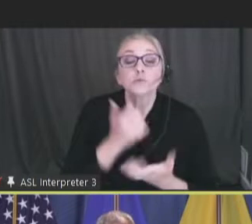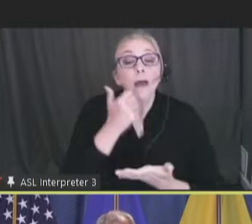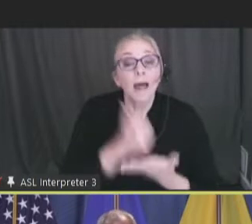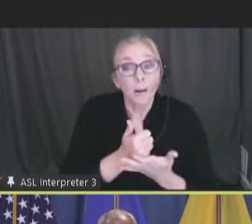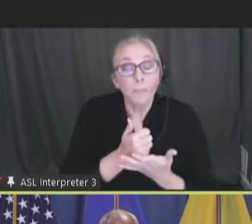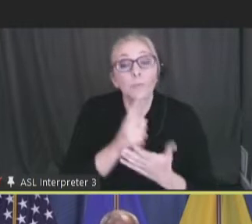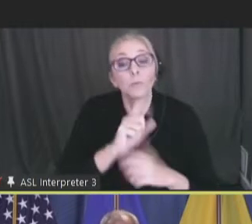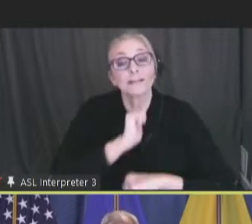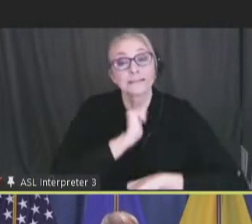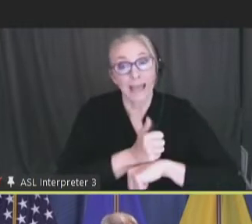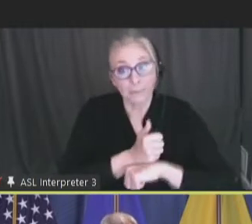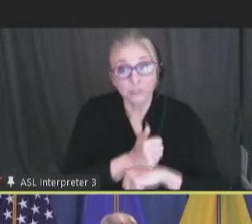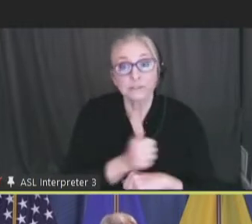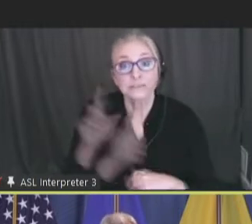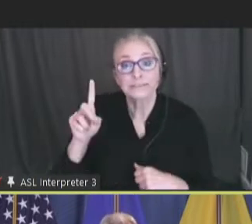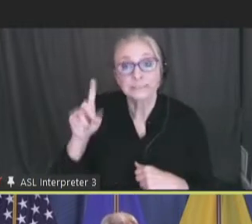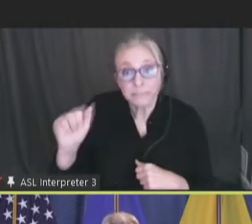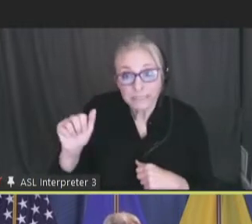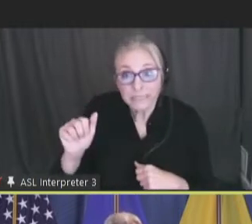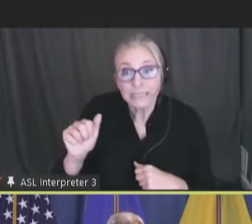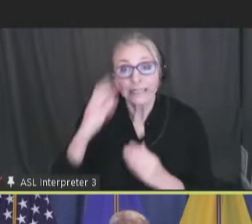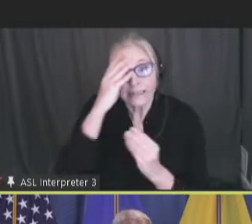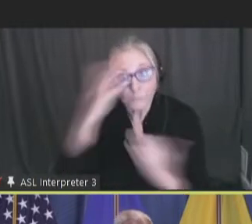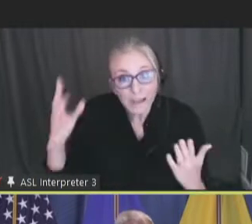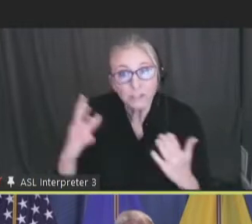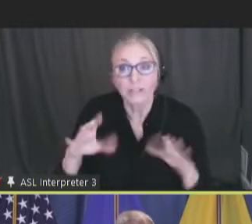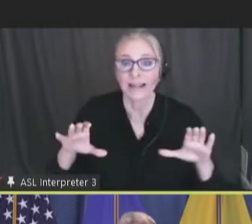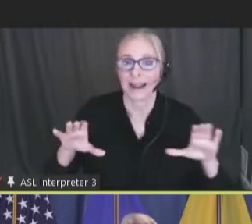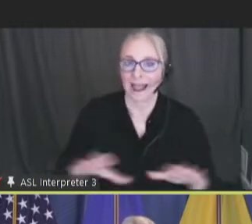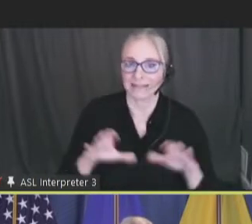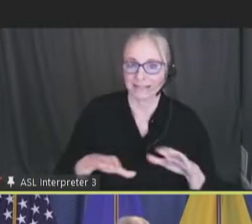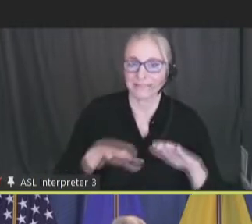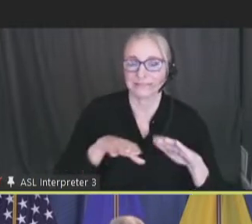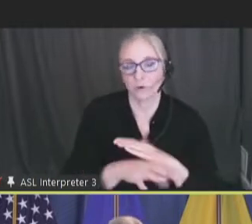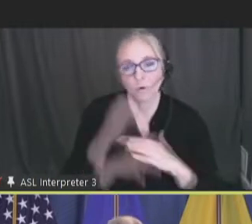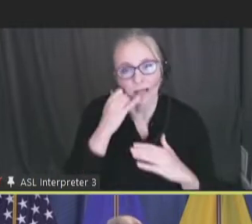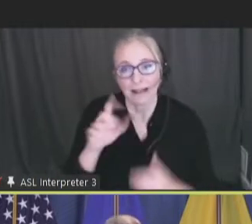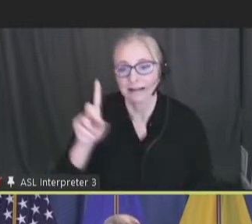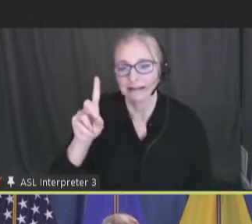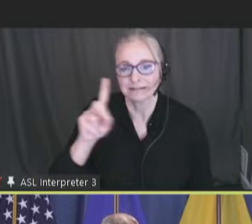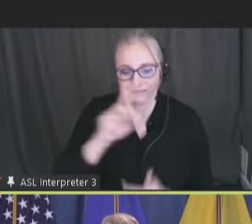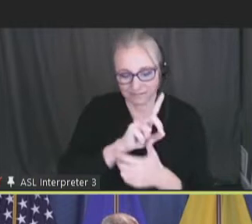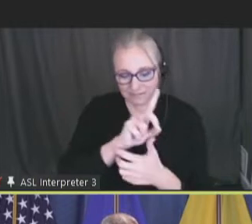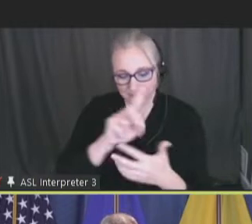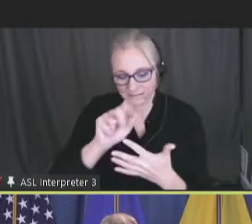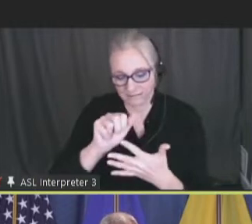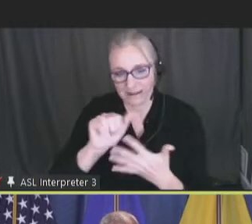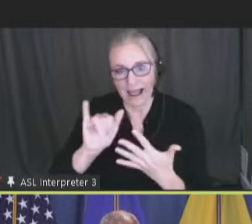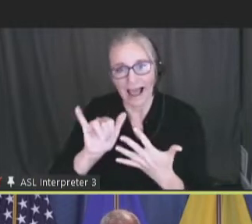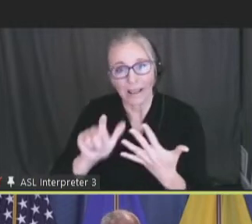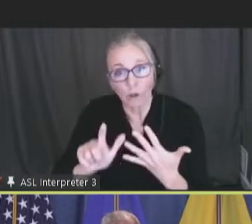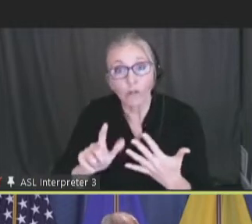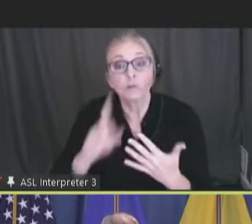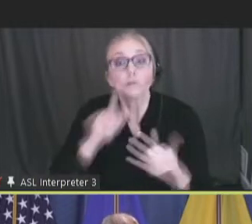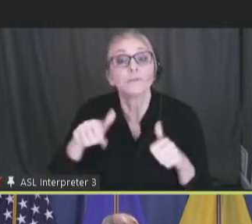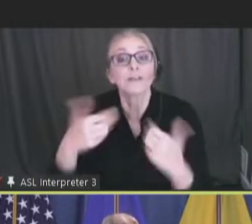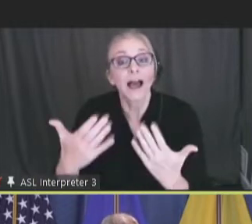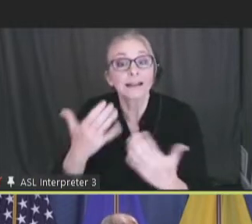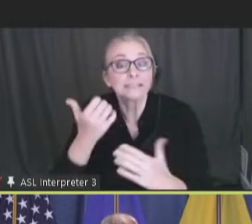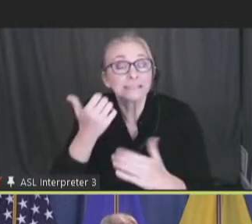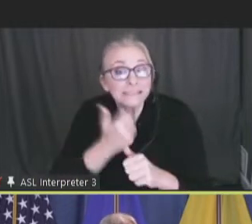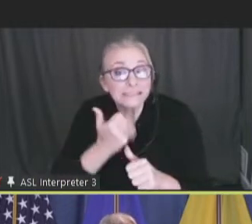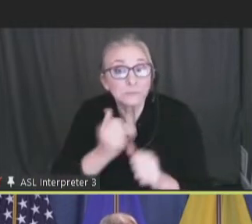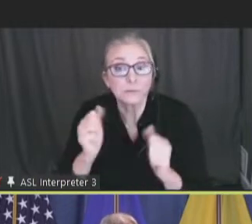we established a disability information and access line or dial to provide assistance to people with disabilities.